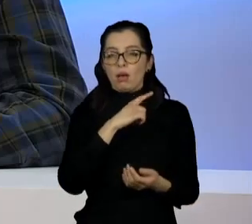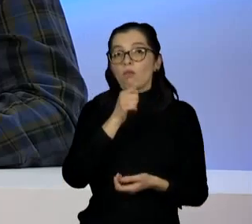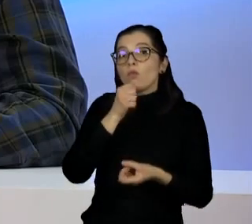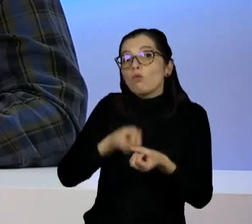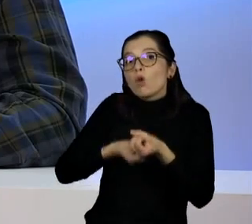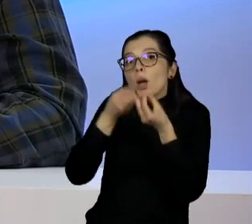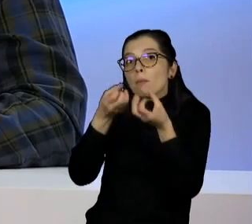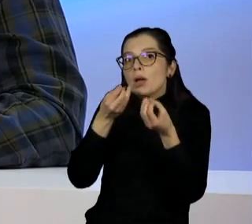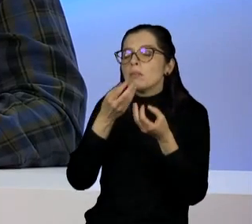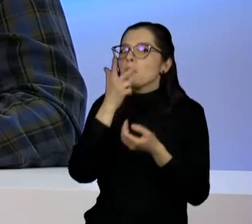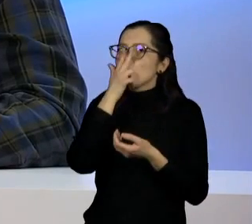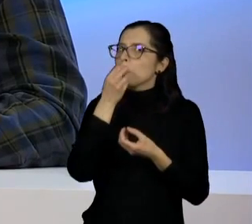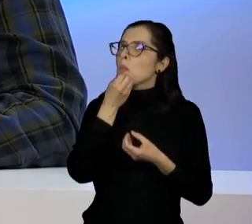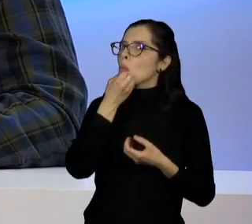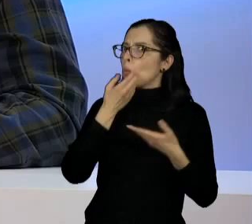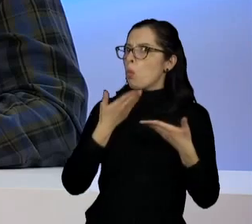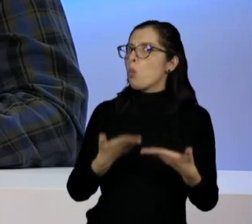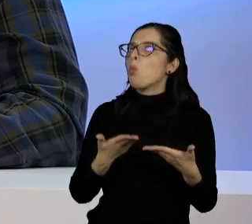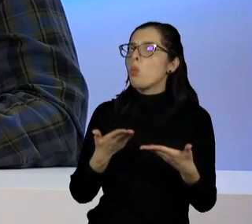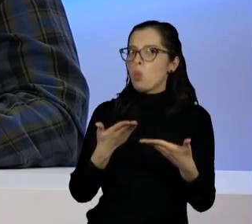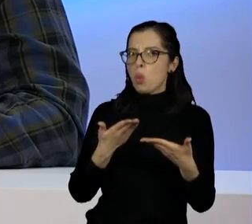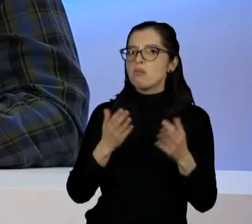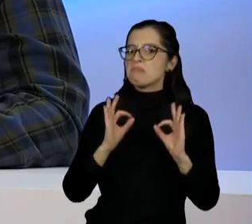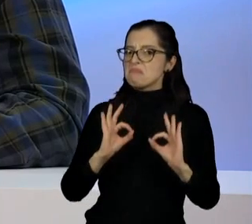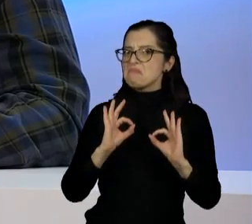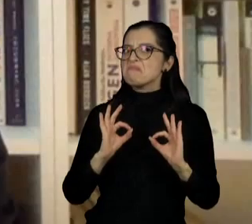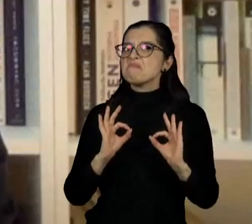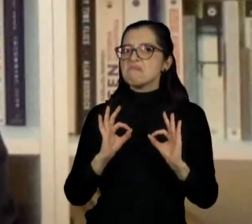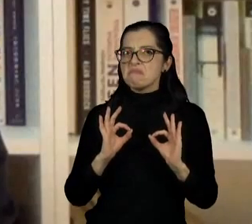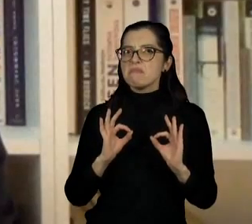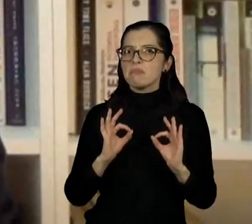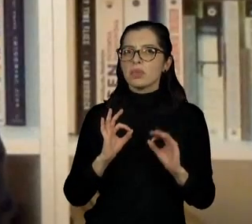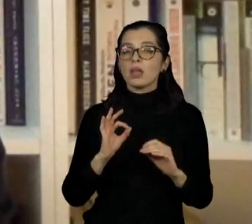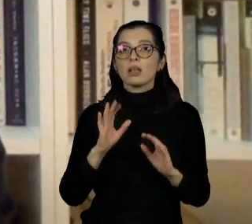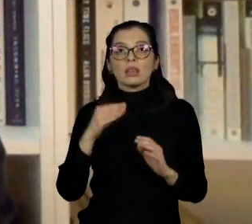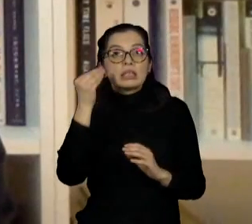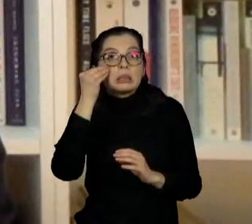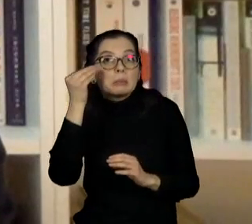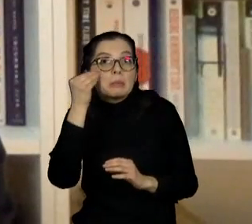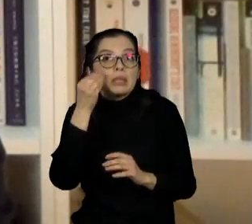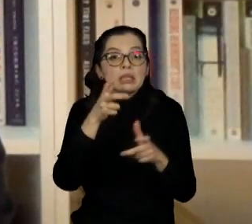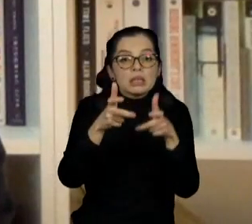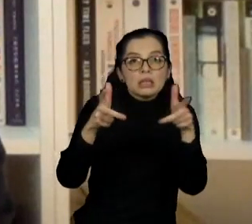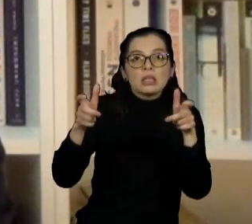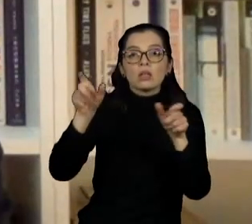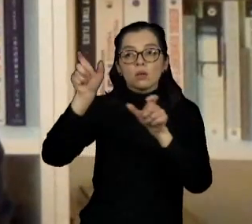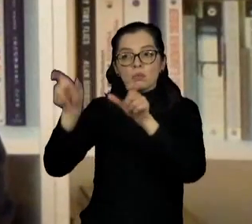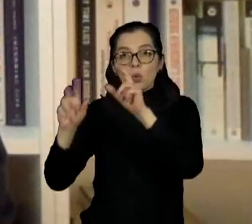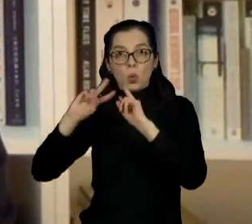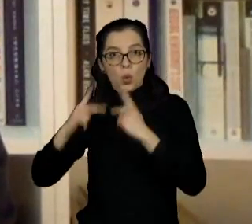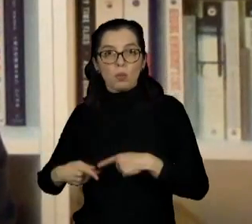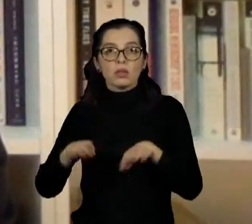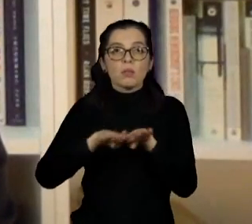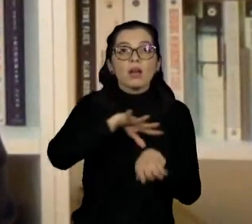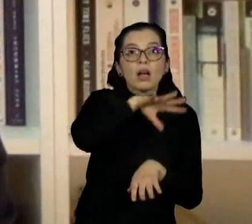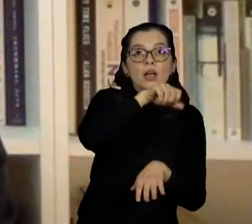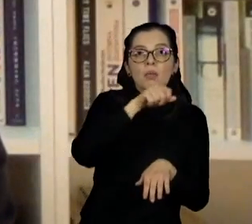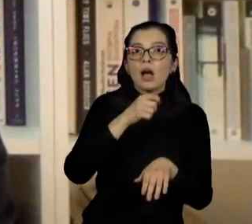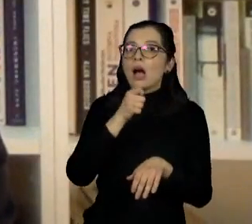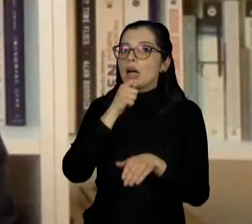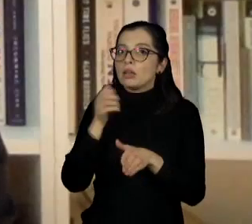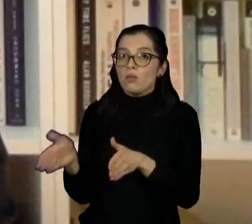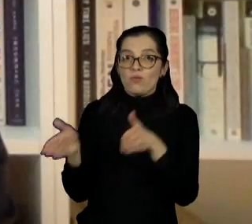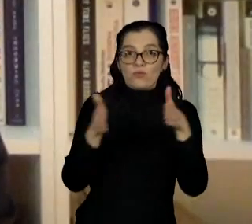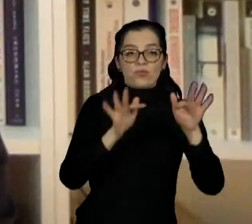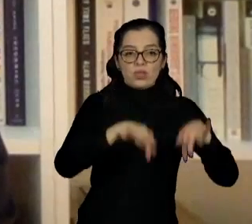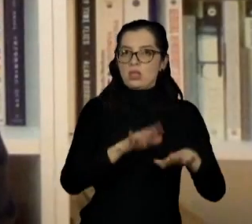look promising. The data look good from human and animal experiments, but these are not finalized data.